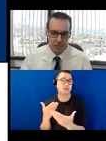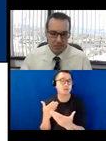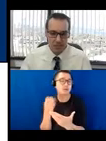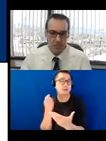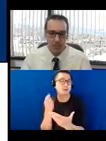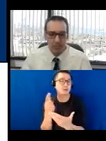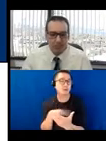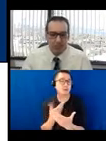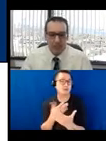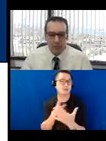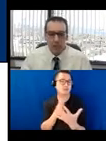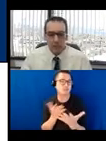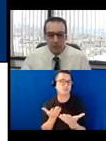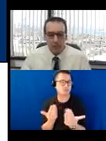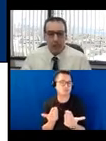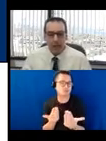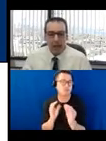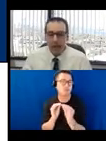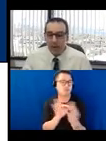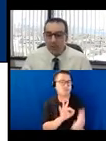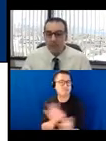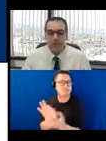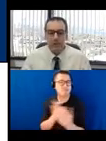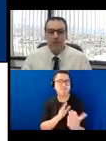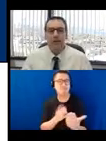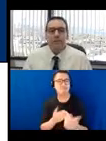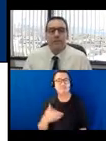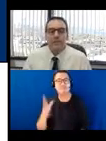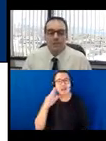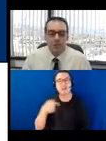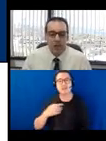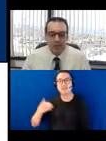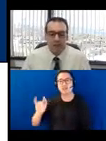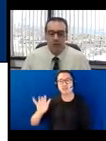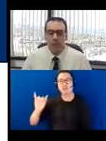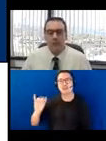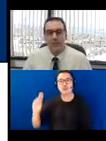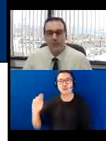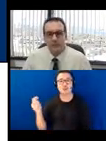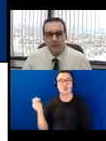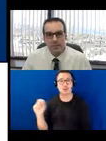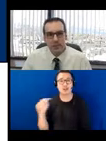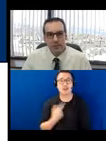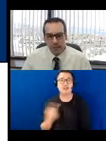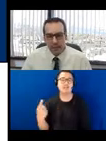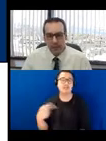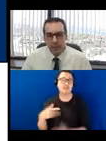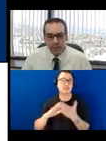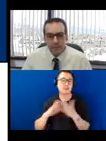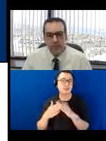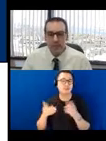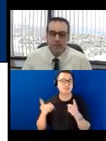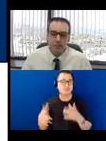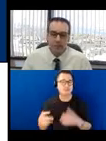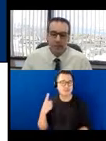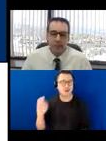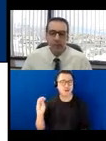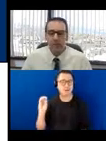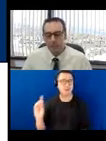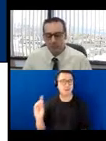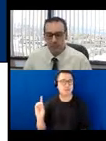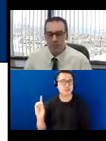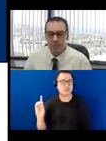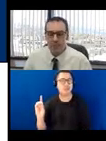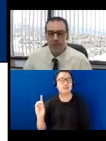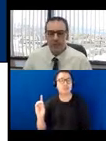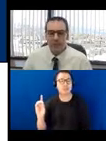suggestions as well. So good morning, I am Jeffrey Dugan, I'm the Assistant Director for Community Services and I'll be emceeing this webinar but